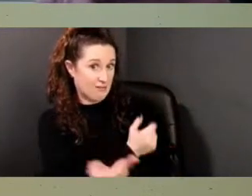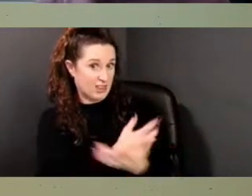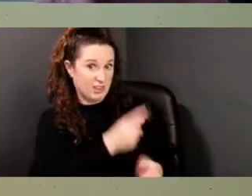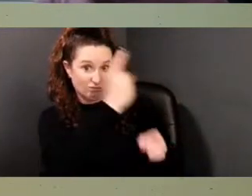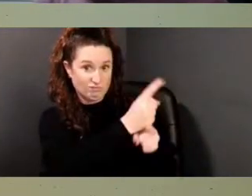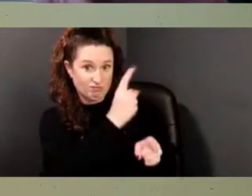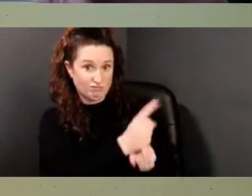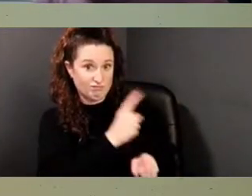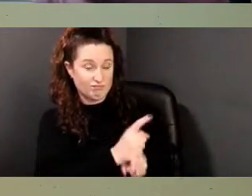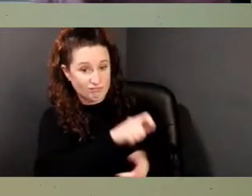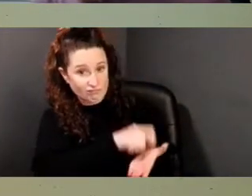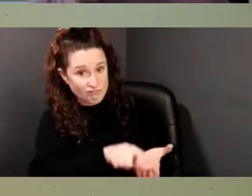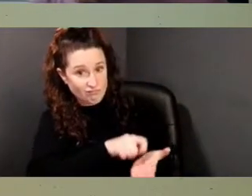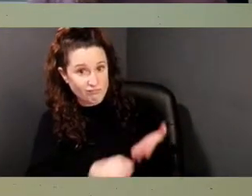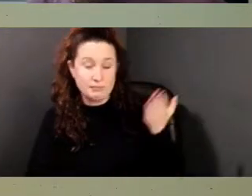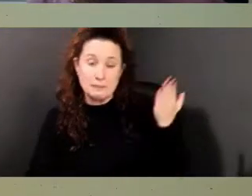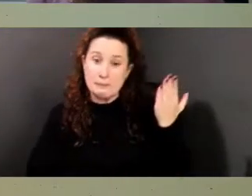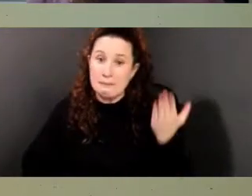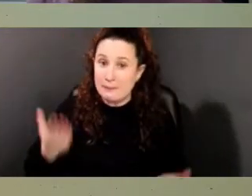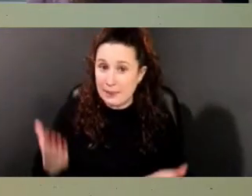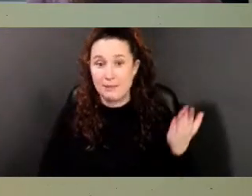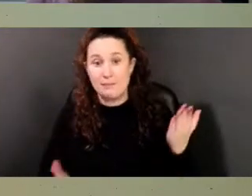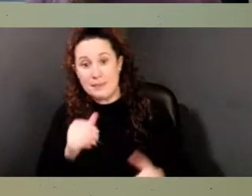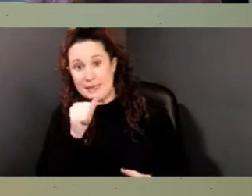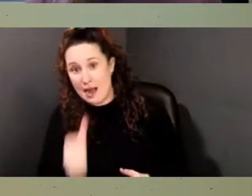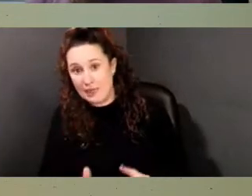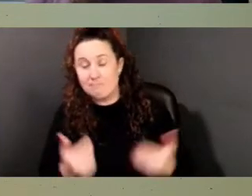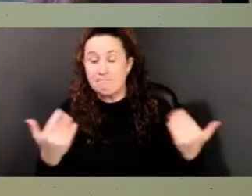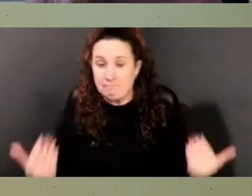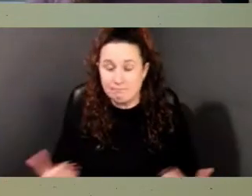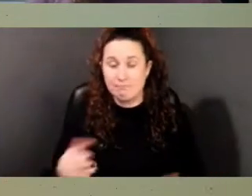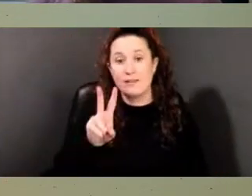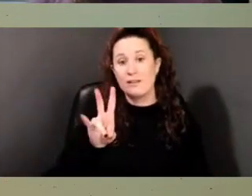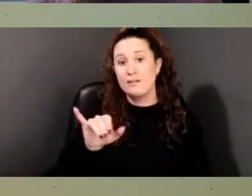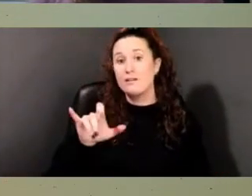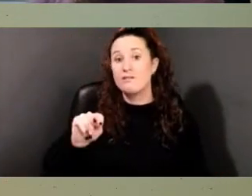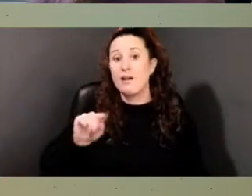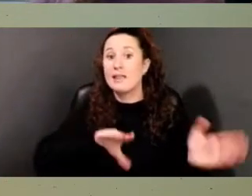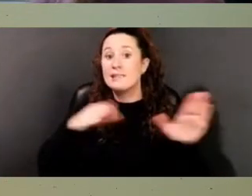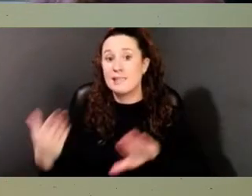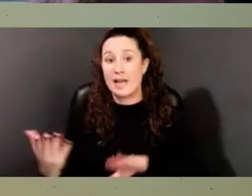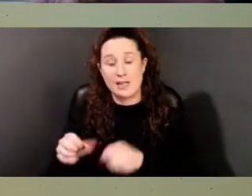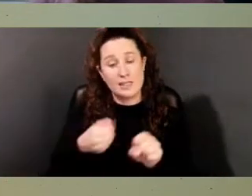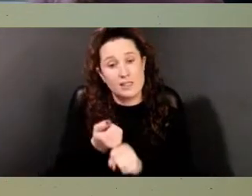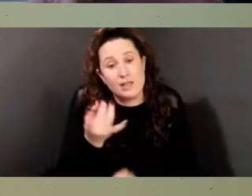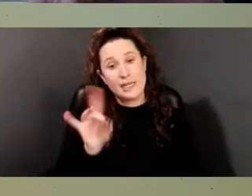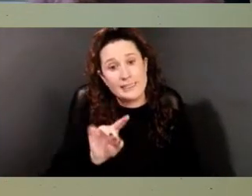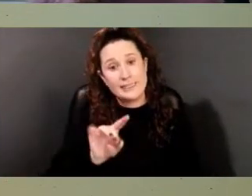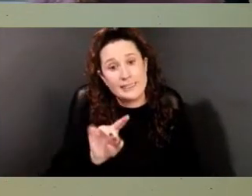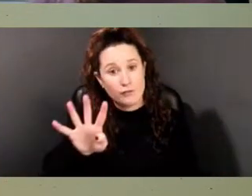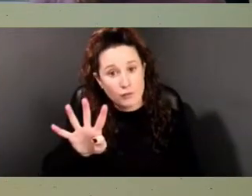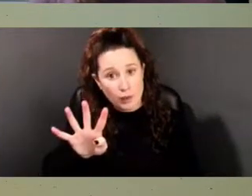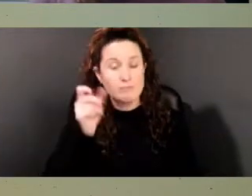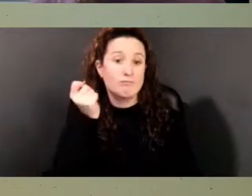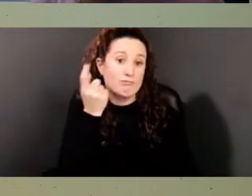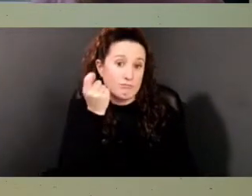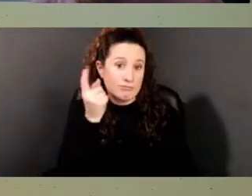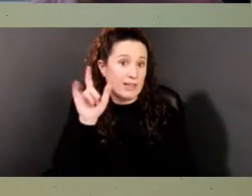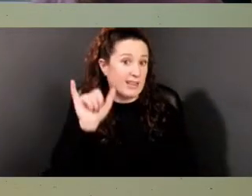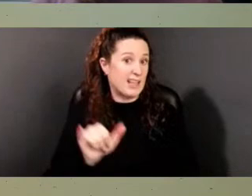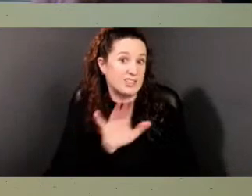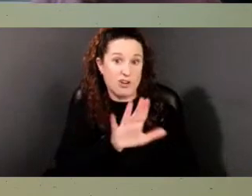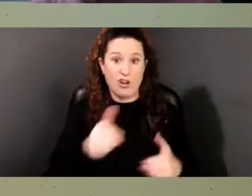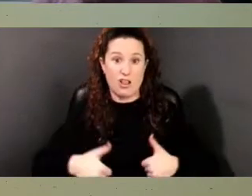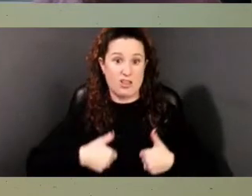Perhaps not. Now, Violet's death occurred in 1834. While that was the conclusion to her life,